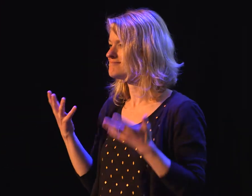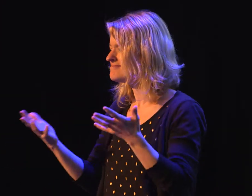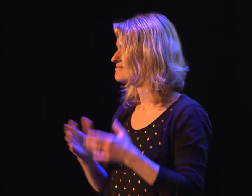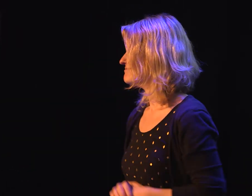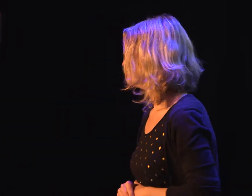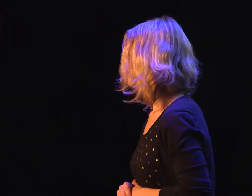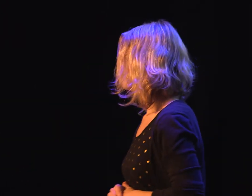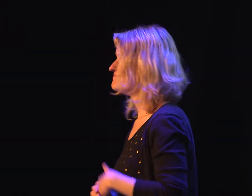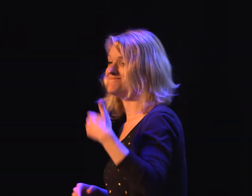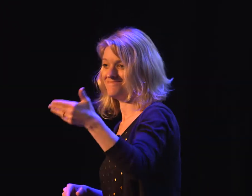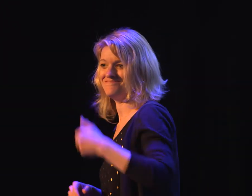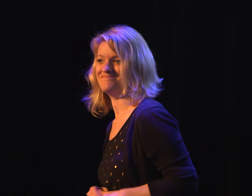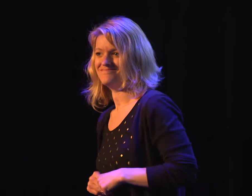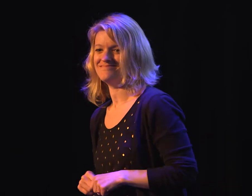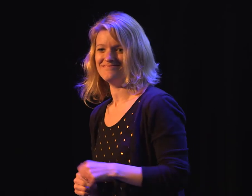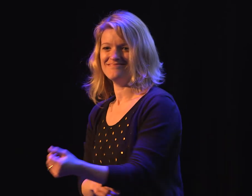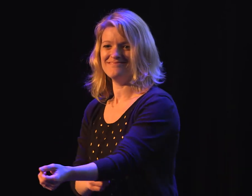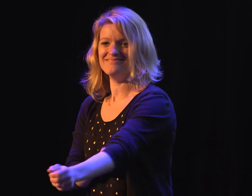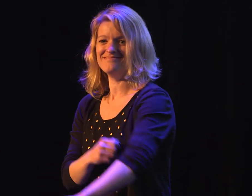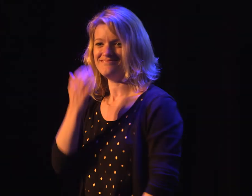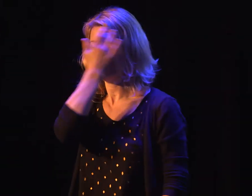sign language into a learning experience digitally?